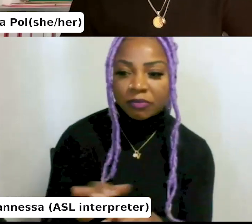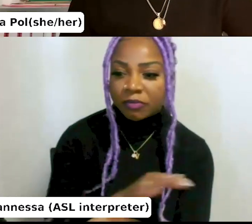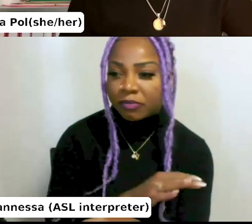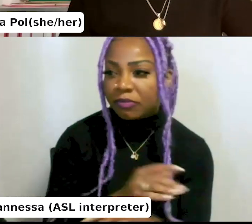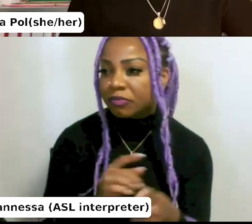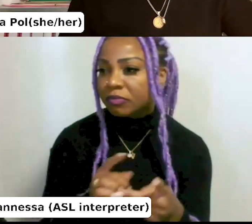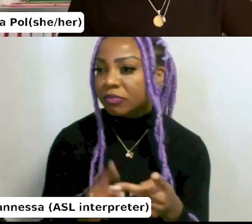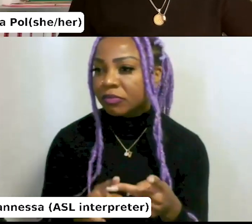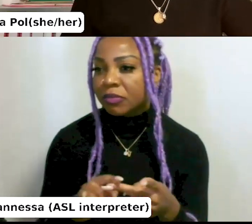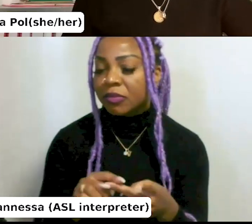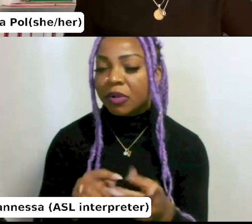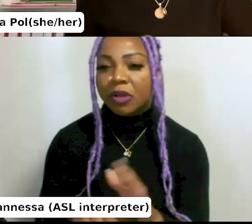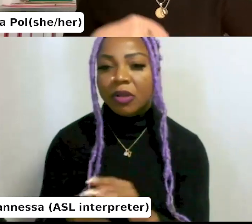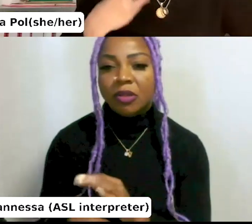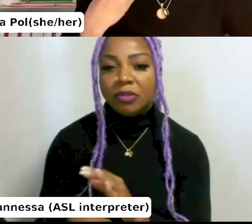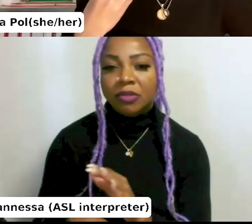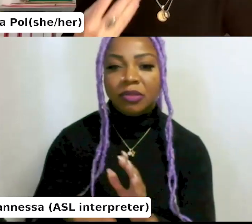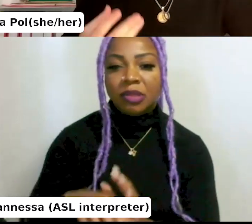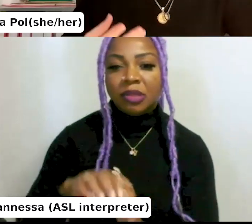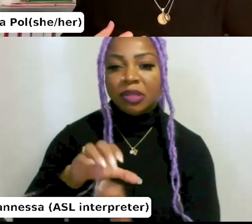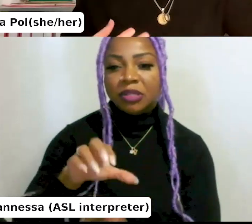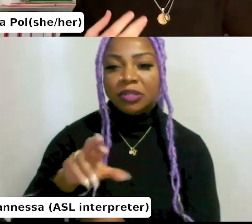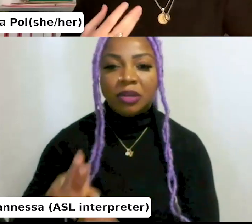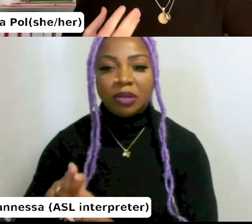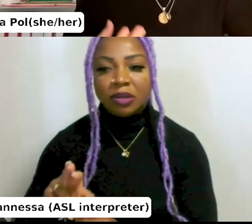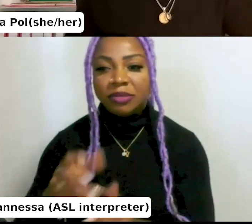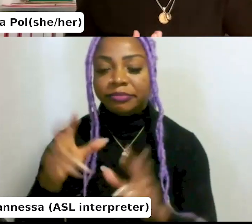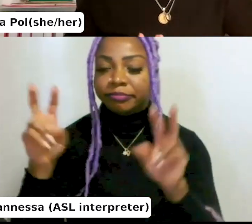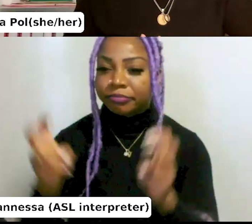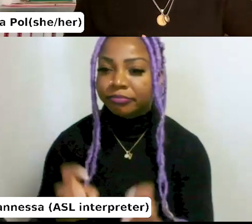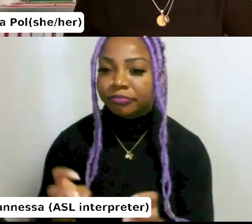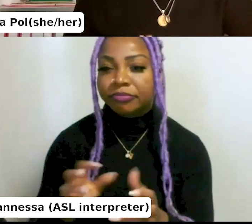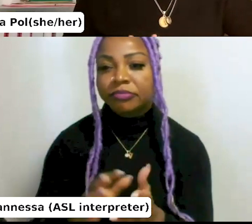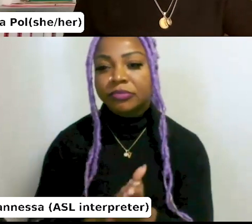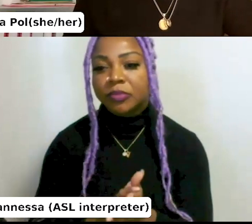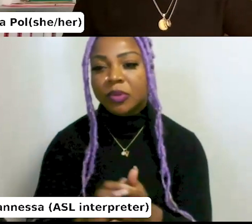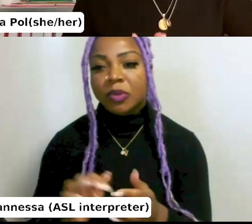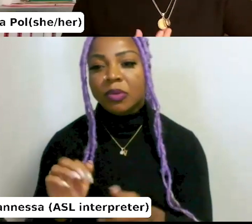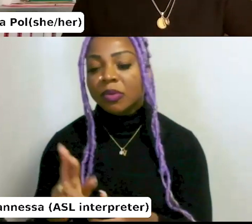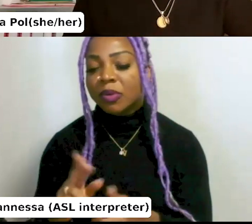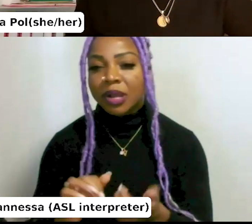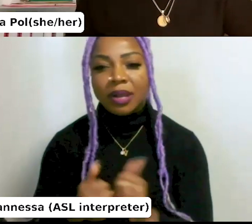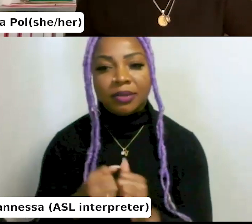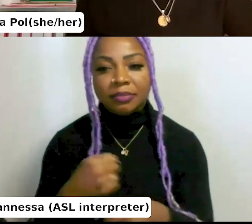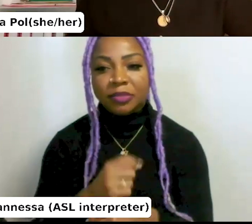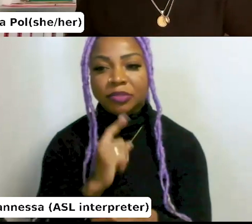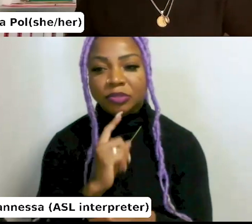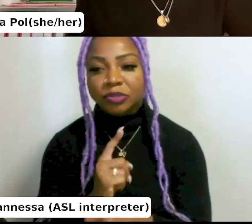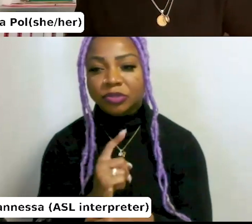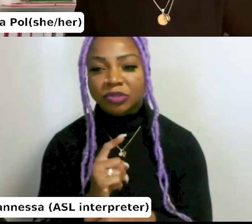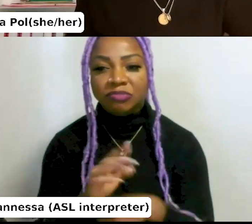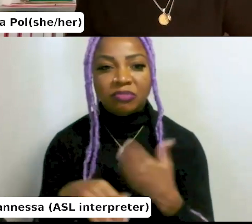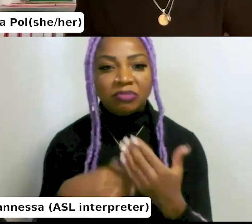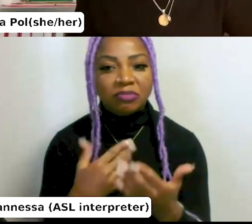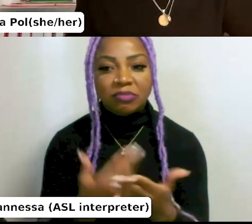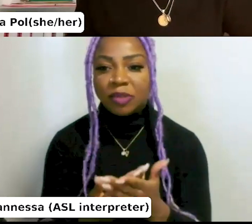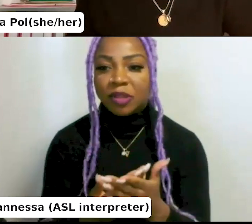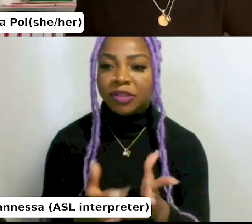all the copyright issues that come with, with this? How do you make sure that something is durable and, um,